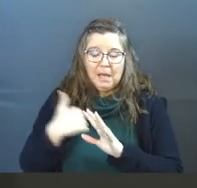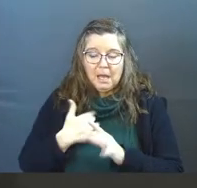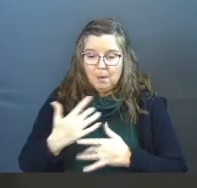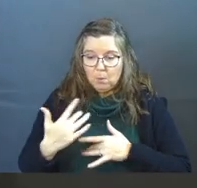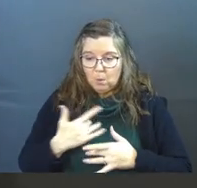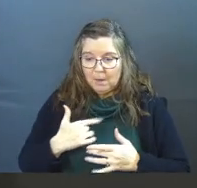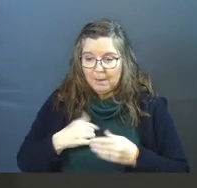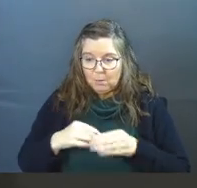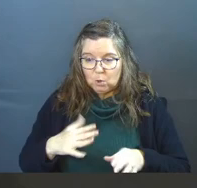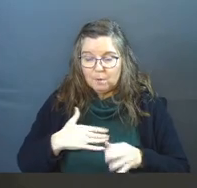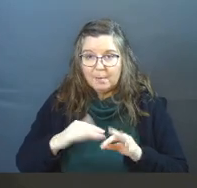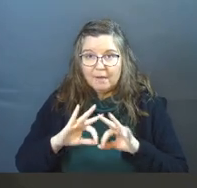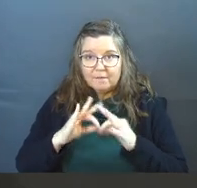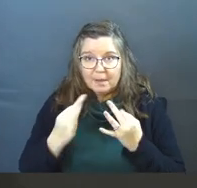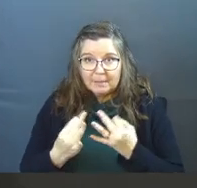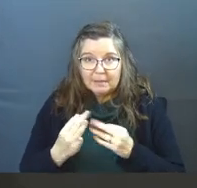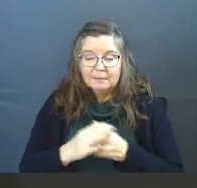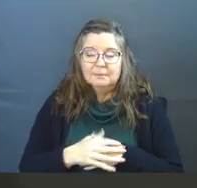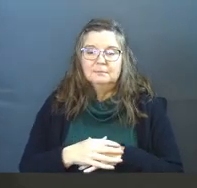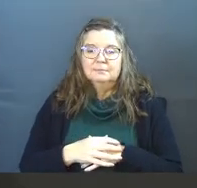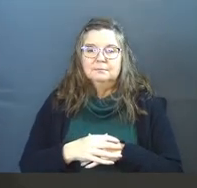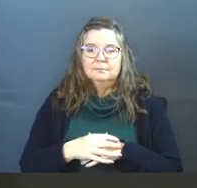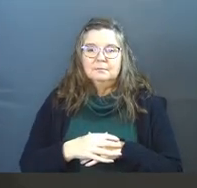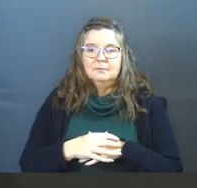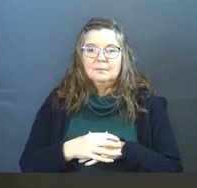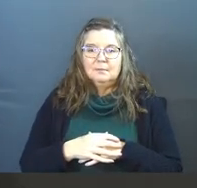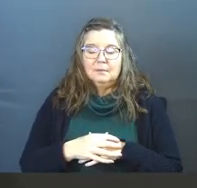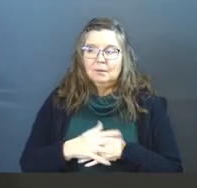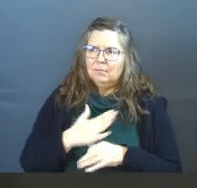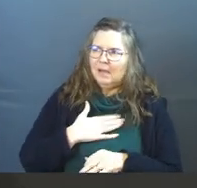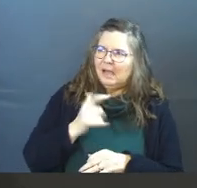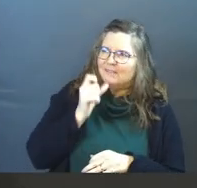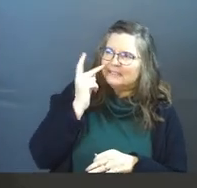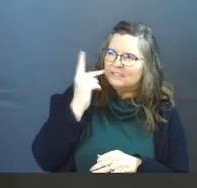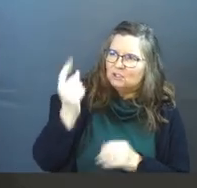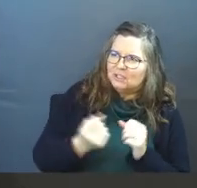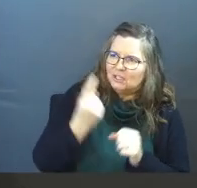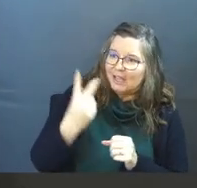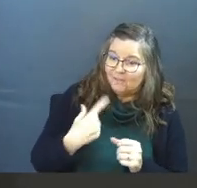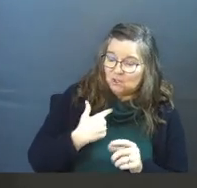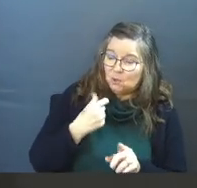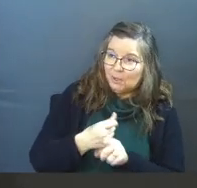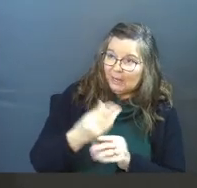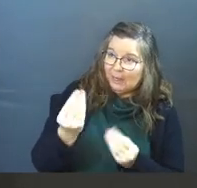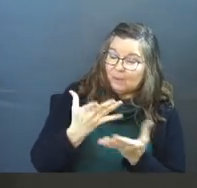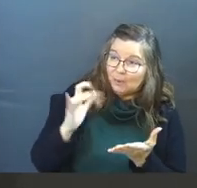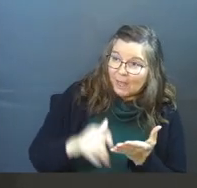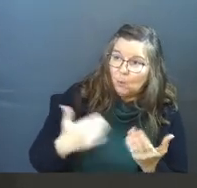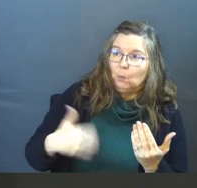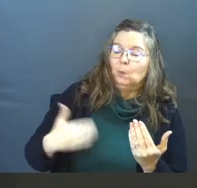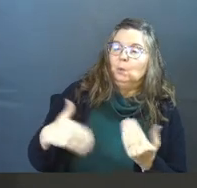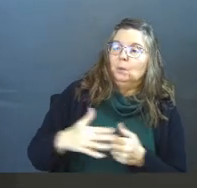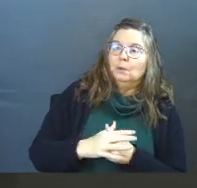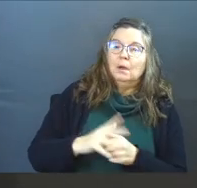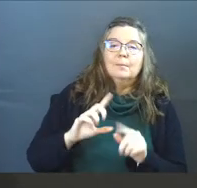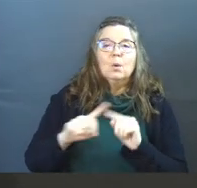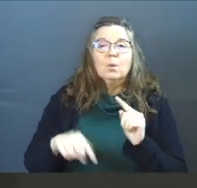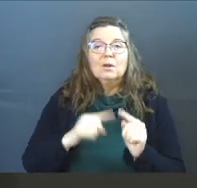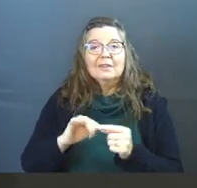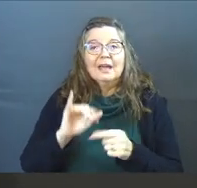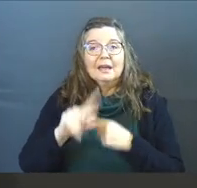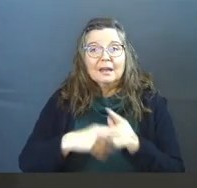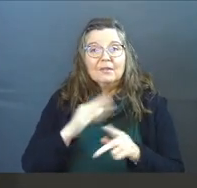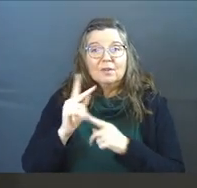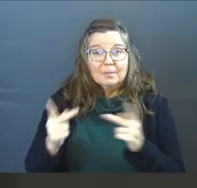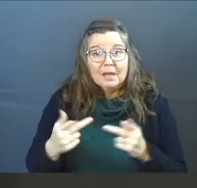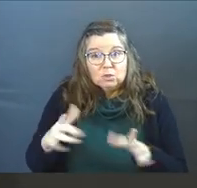I'm worried that I'm going to lose my family. And you're like, geez, I haven't seen you for a year and a half. And all of a you're hitting me with that. But when you're in that